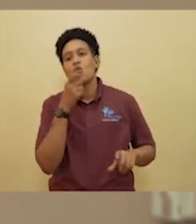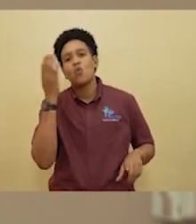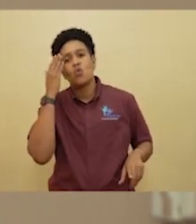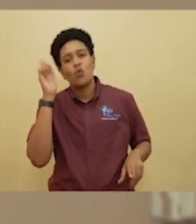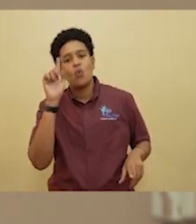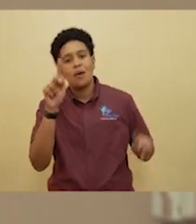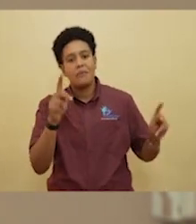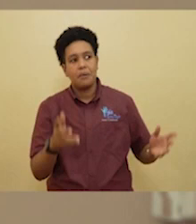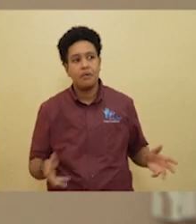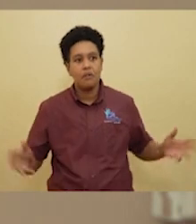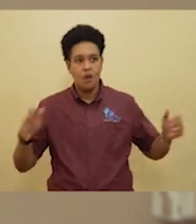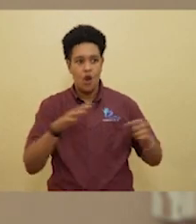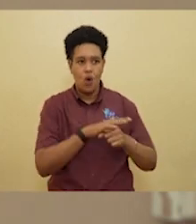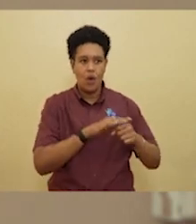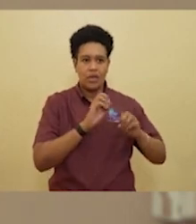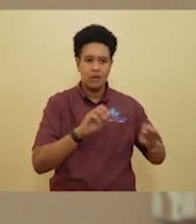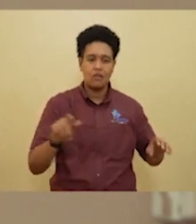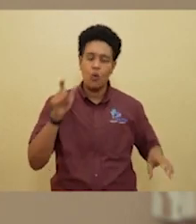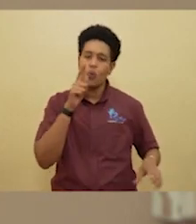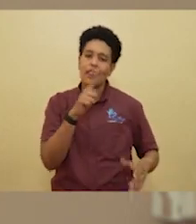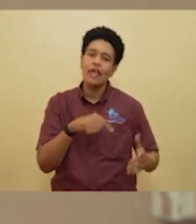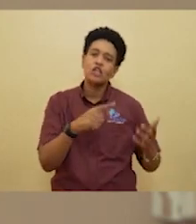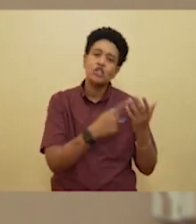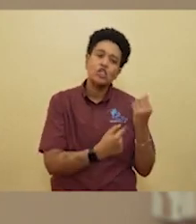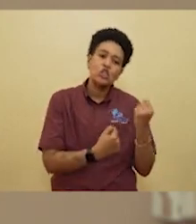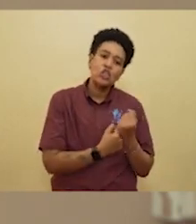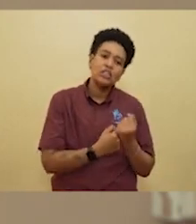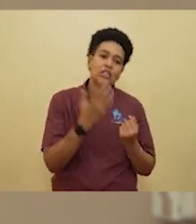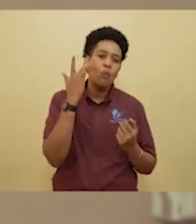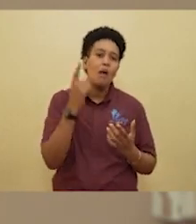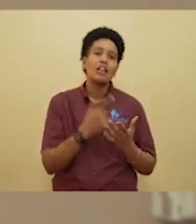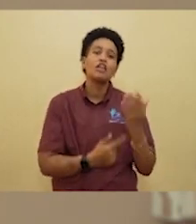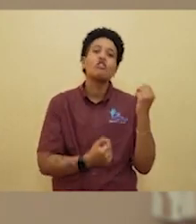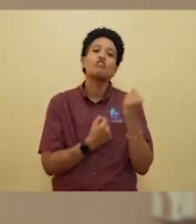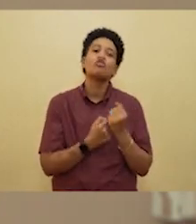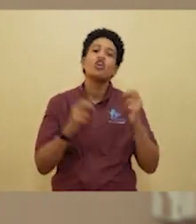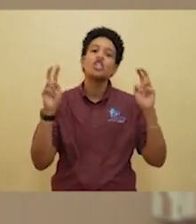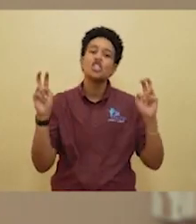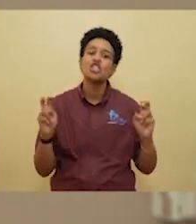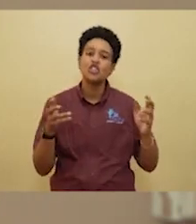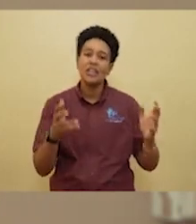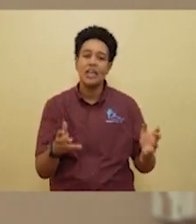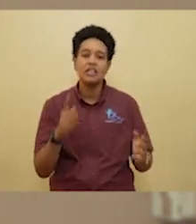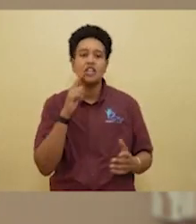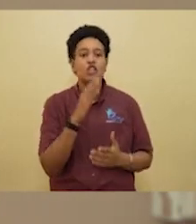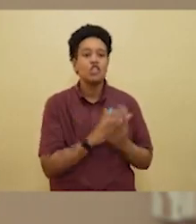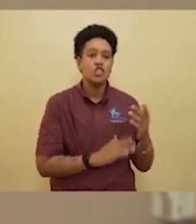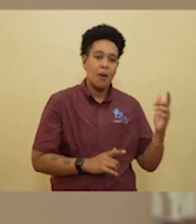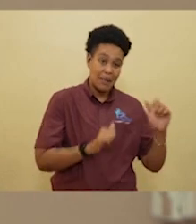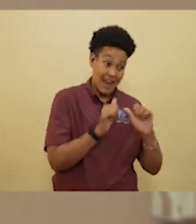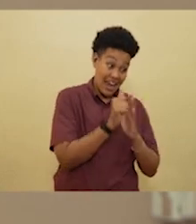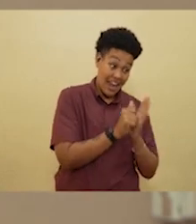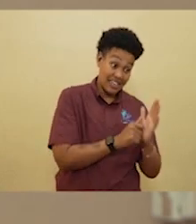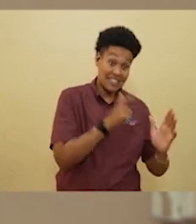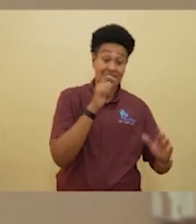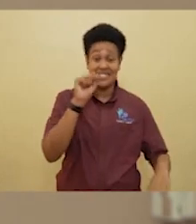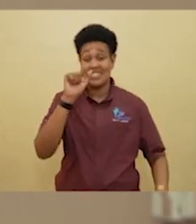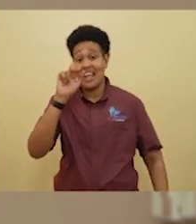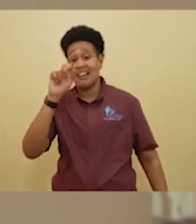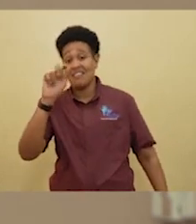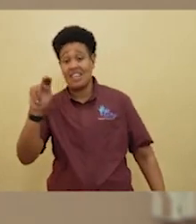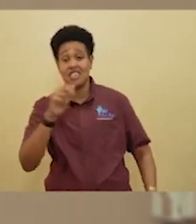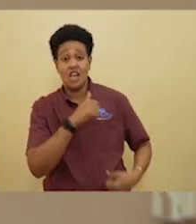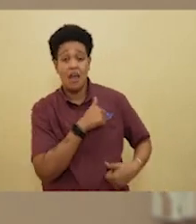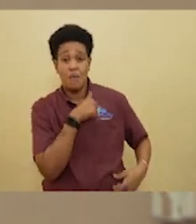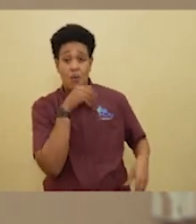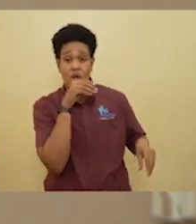where these people are and who they trust because there's a trust issue here. So there are some agencies, Salvation Army, that